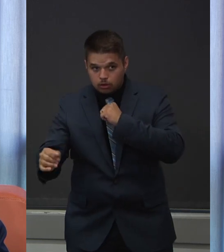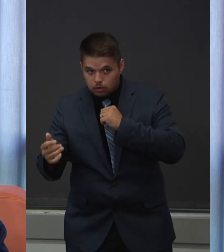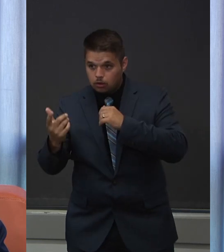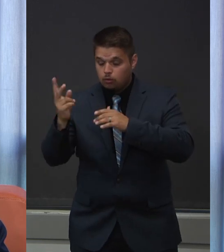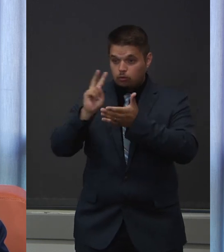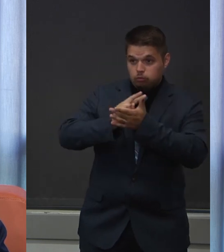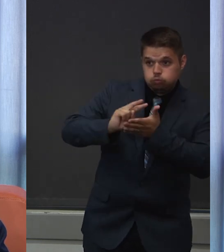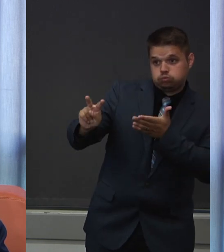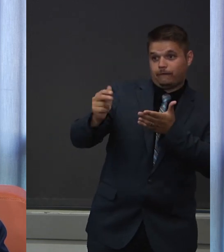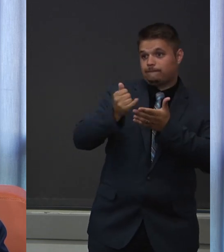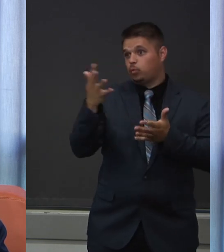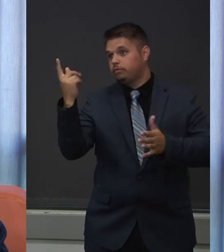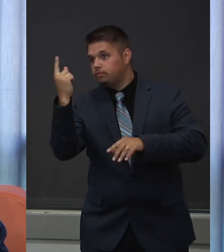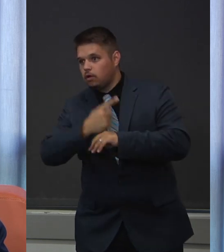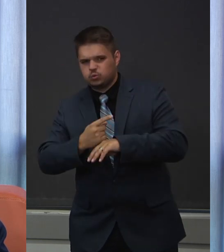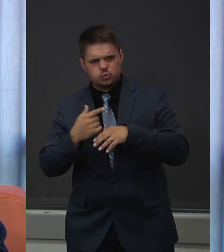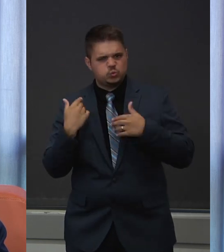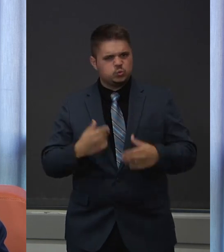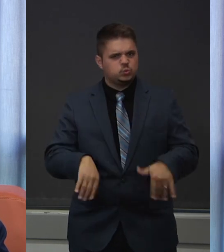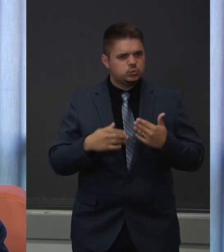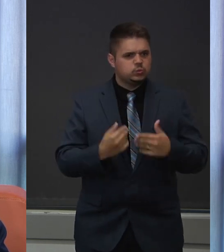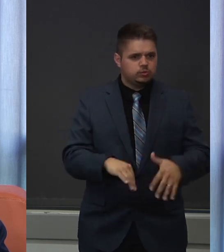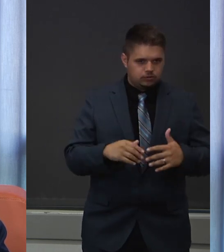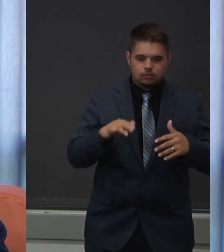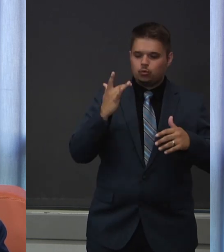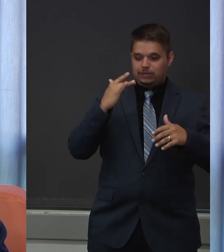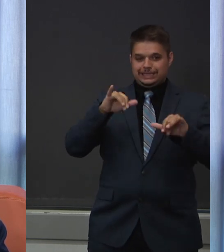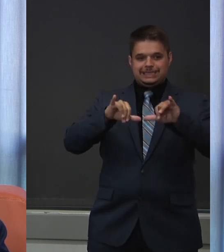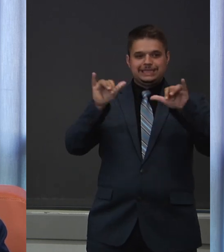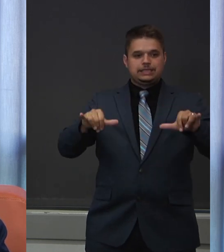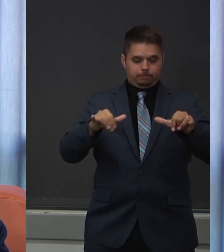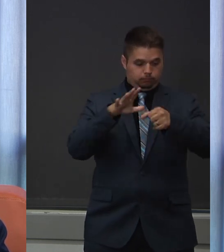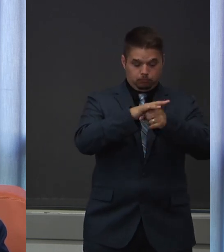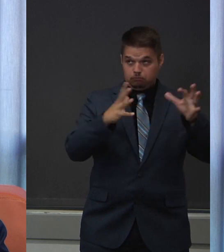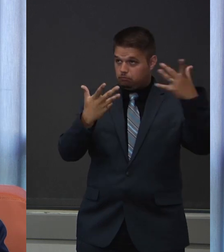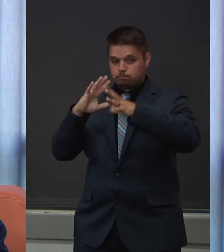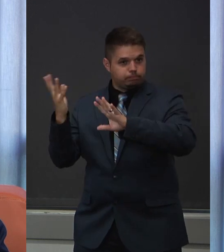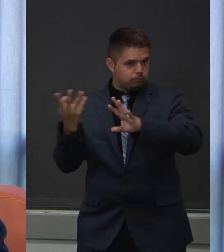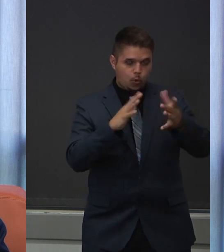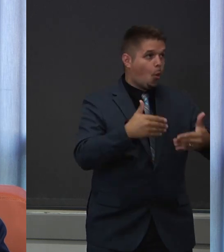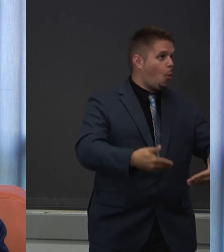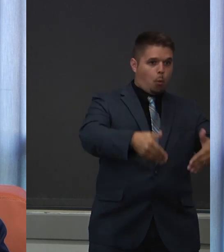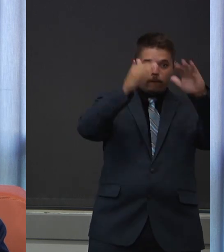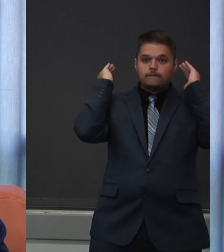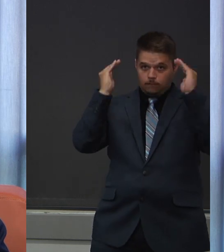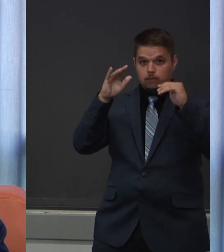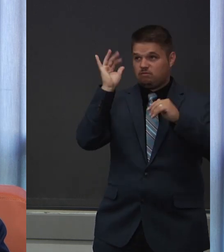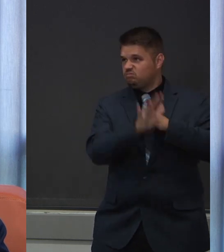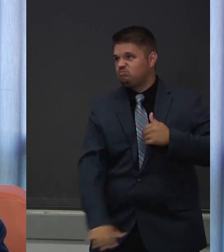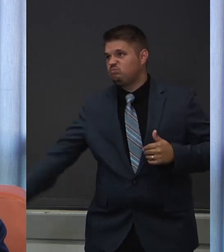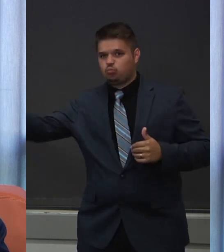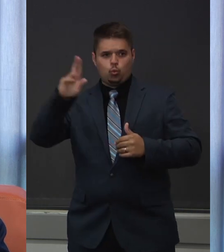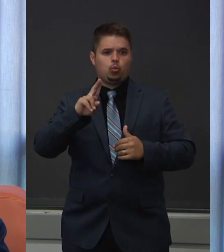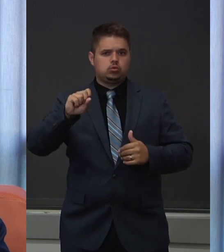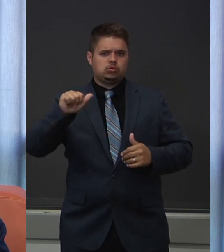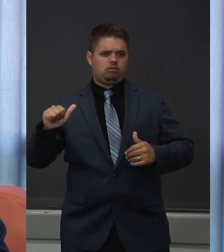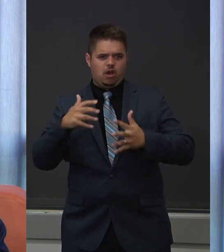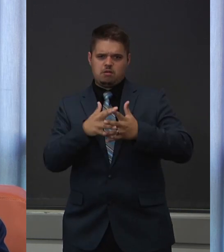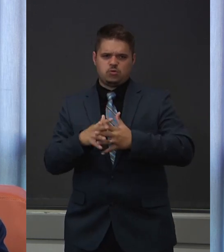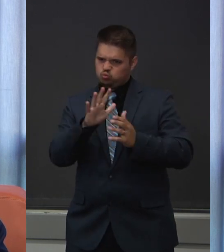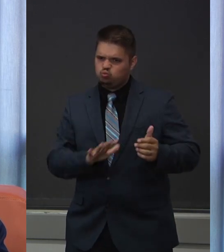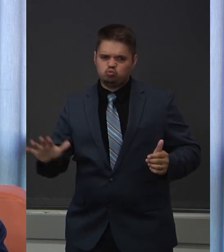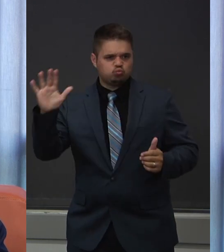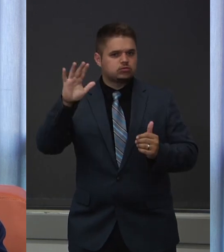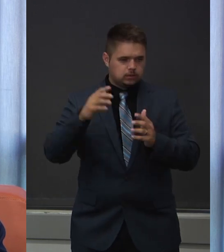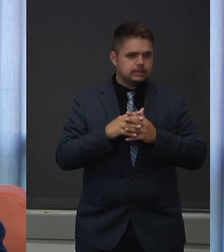And that is really due to the strain on the system nationwide. So it's unfortunately where we are